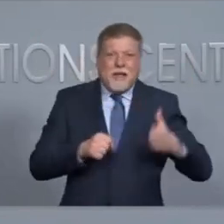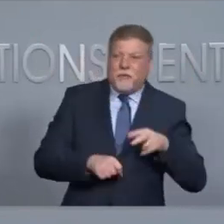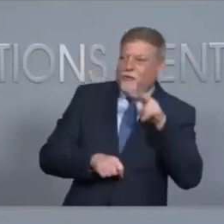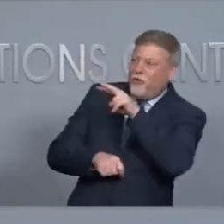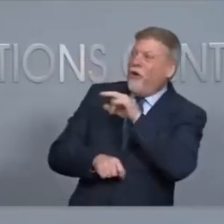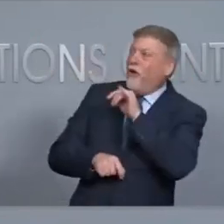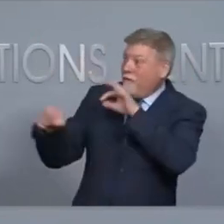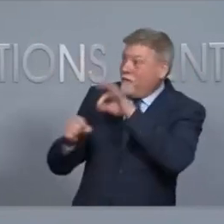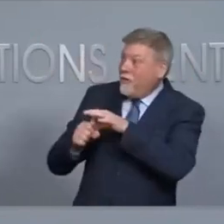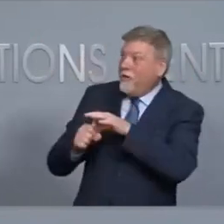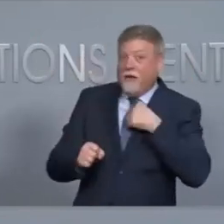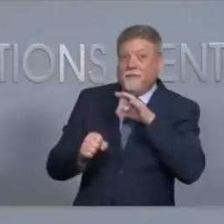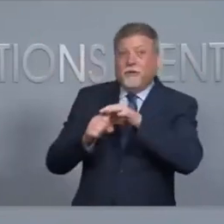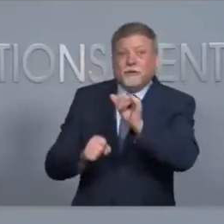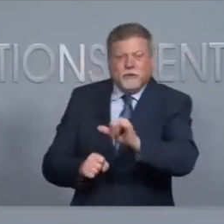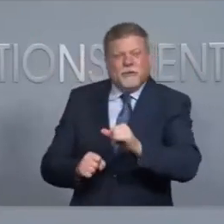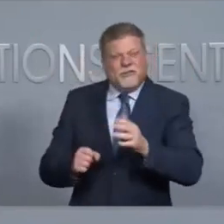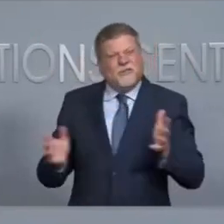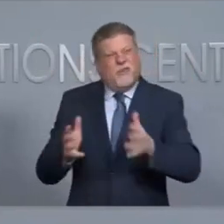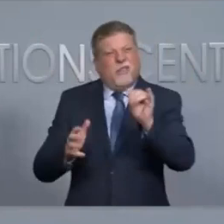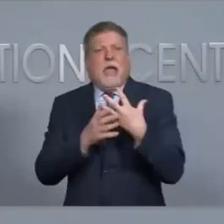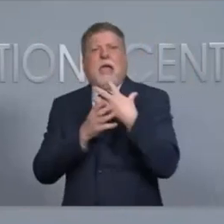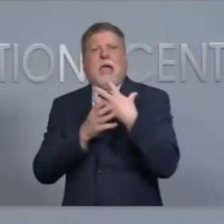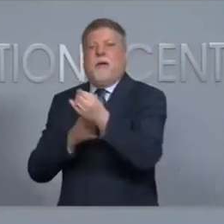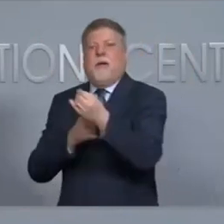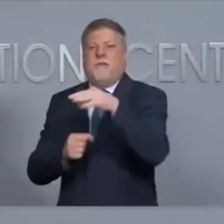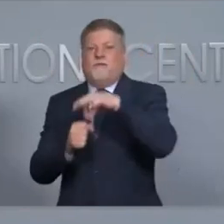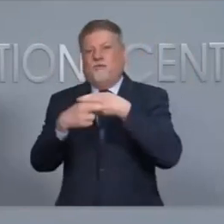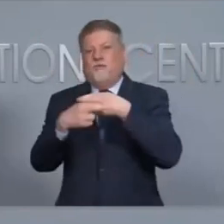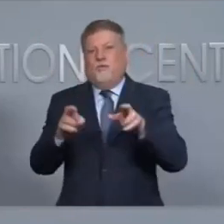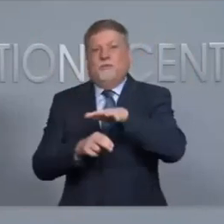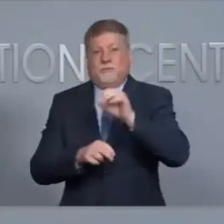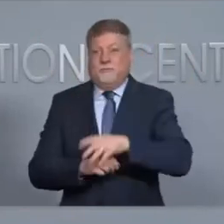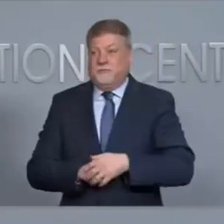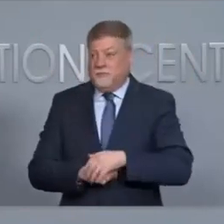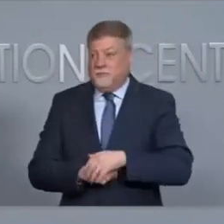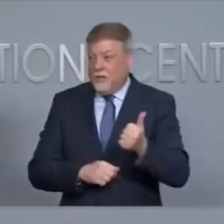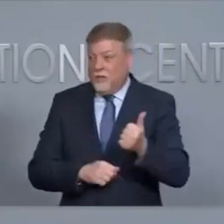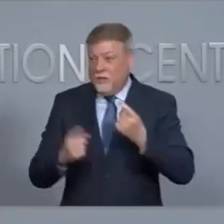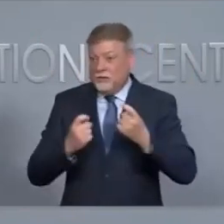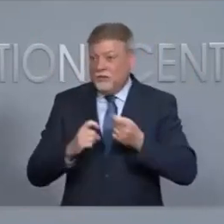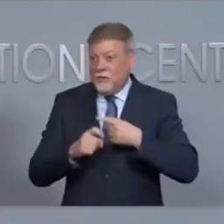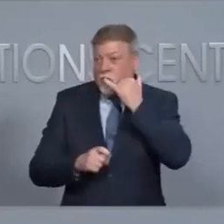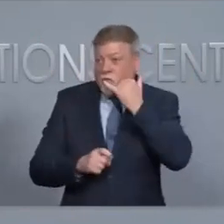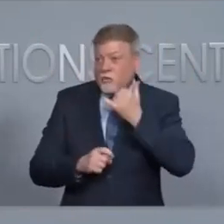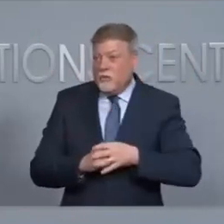participate in the process as well Are there any other questions from online?